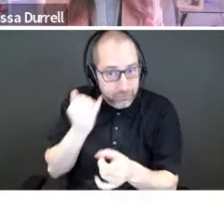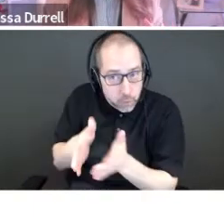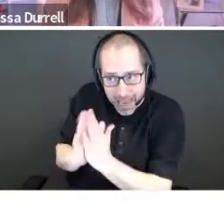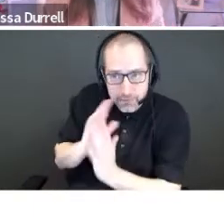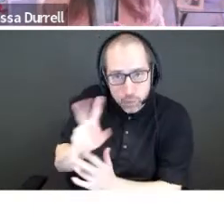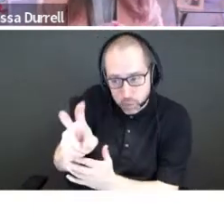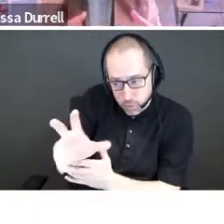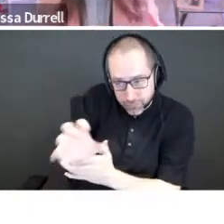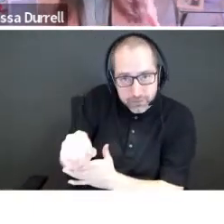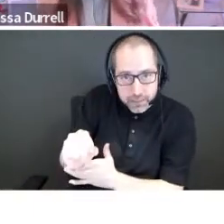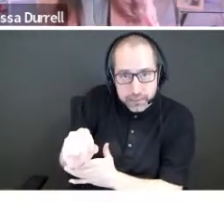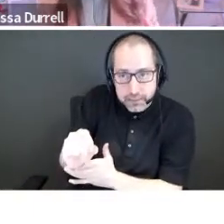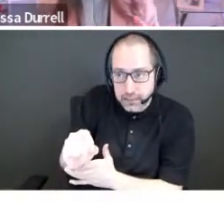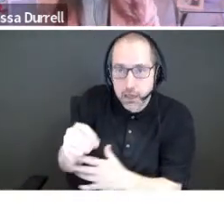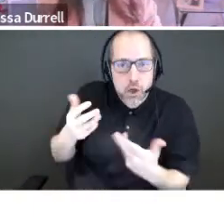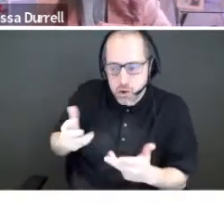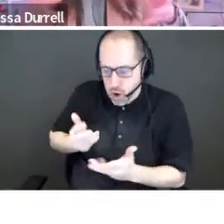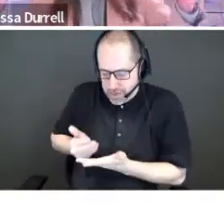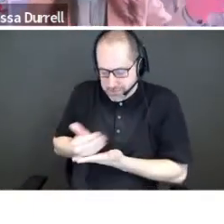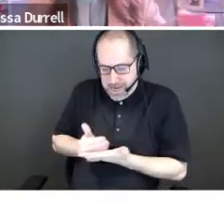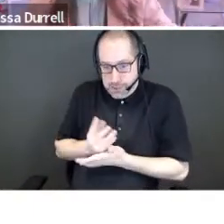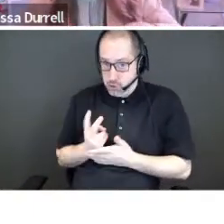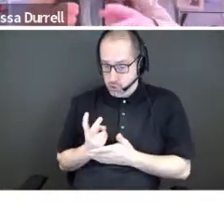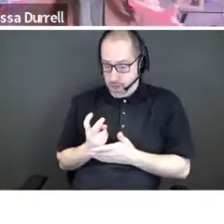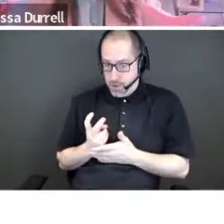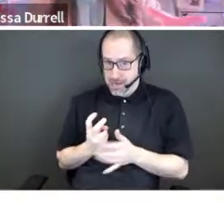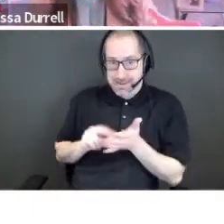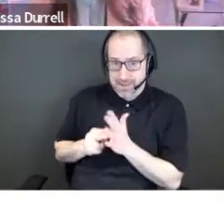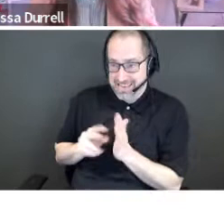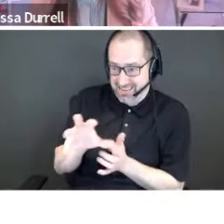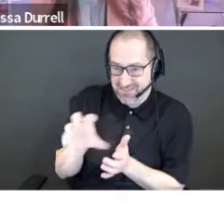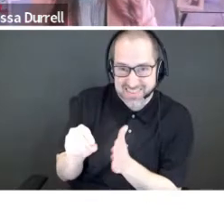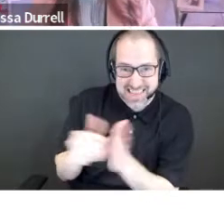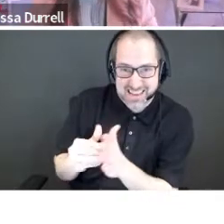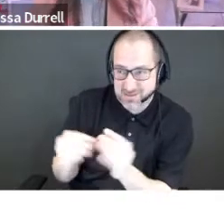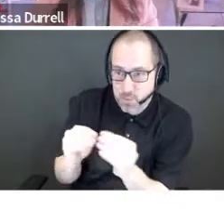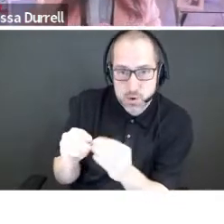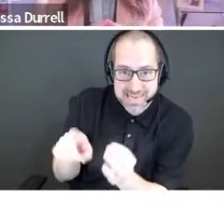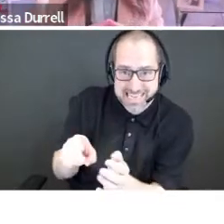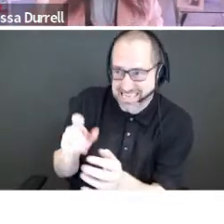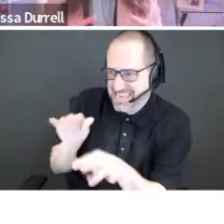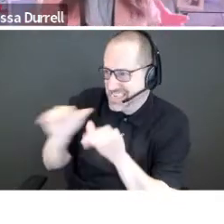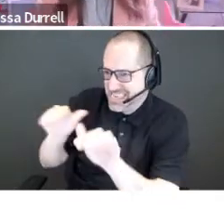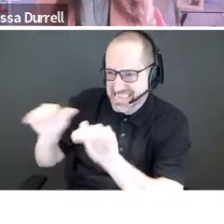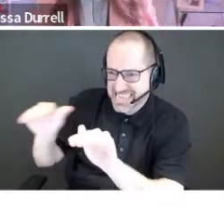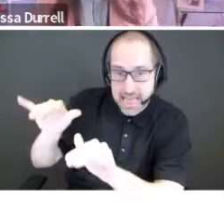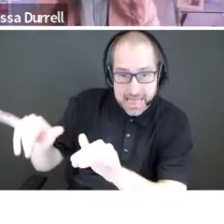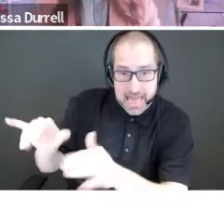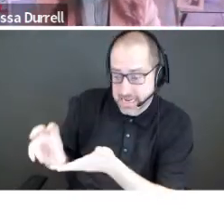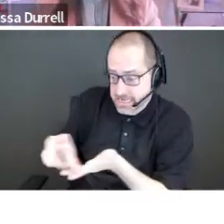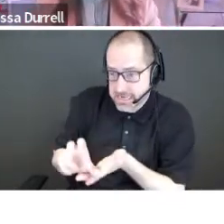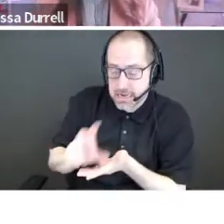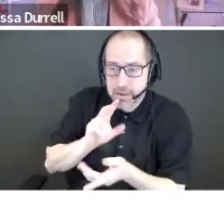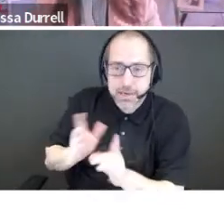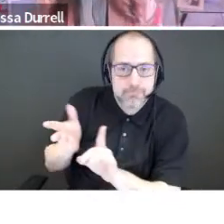and you've already raised 200, and so you're out there just sort of gathering that last bit of funding, maybe you're